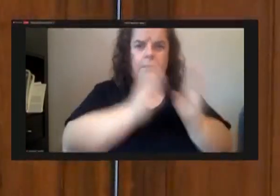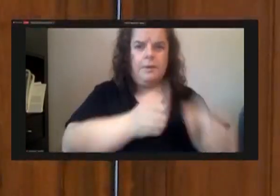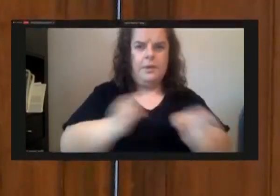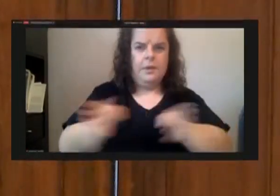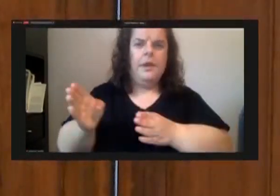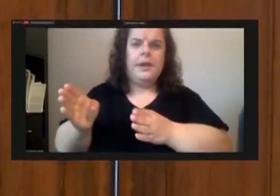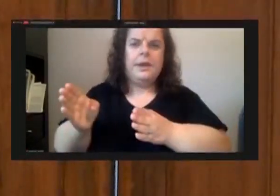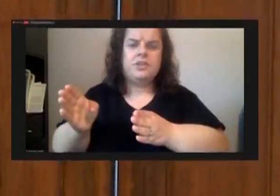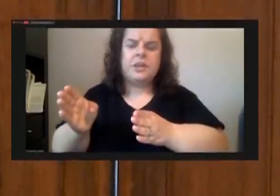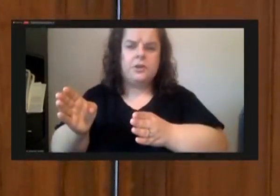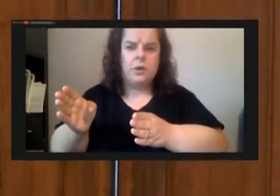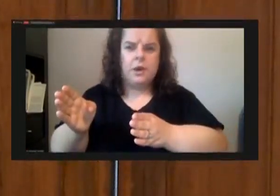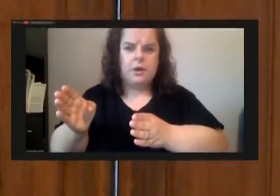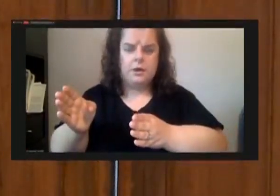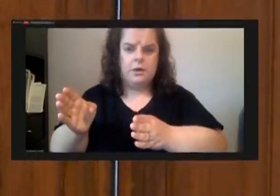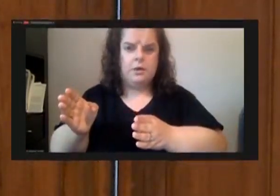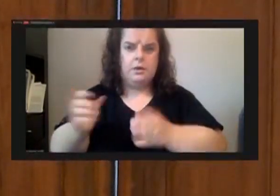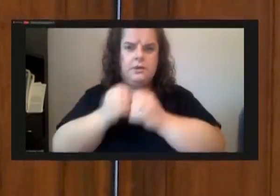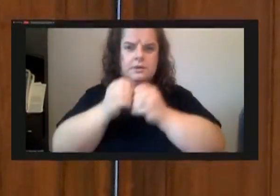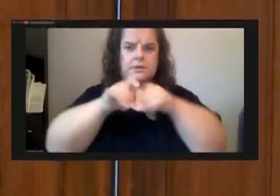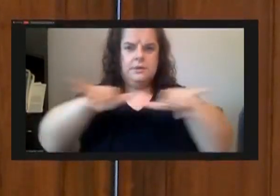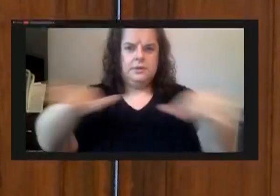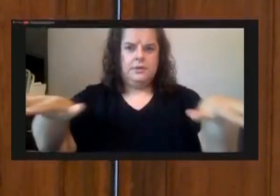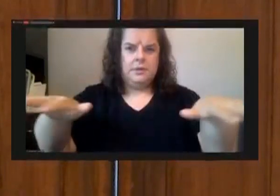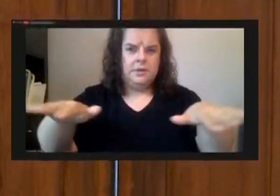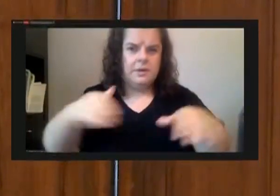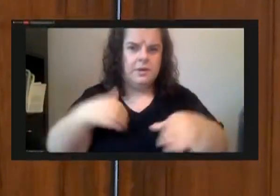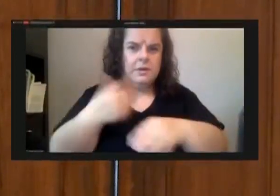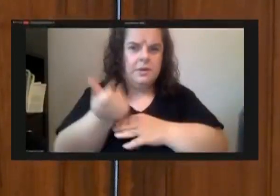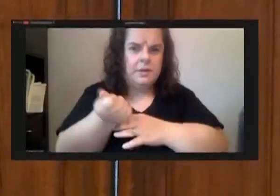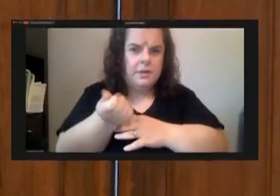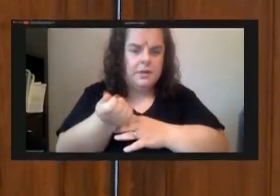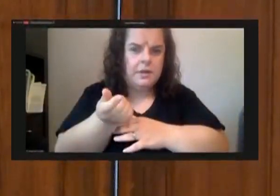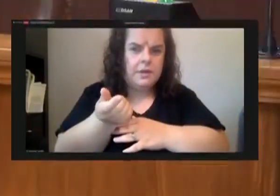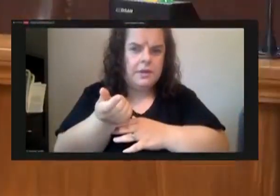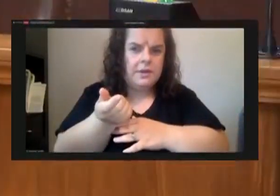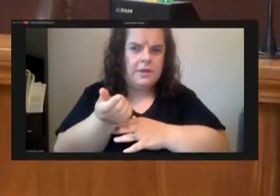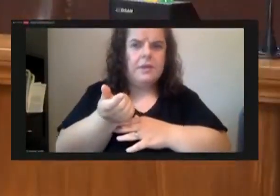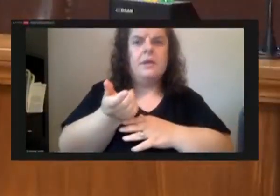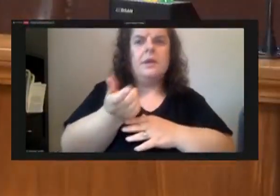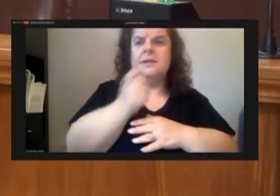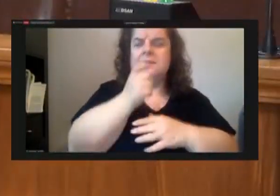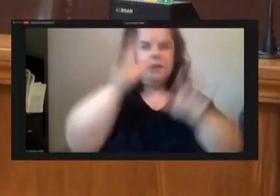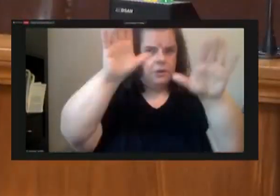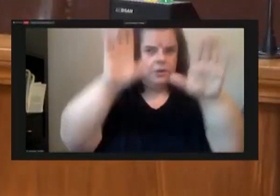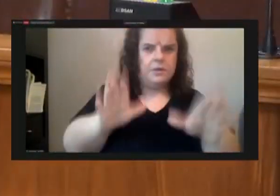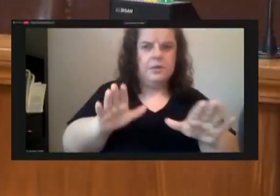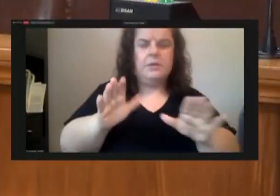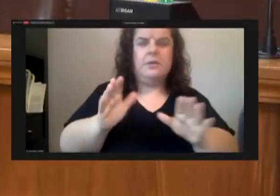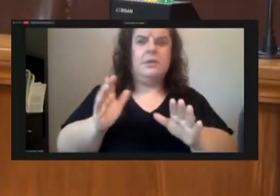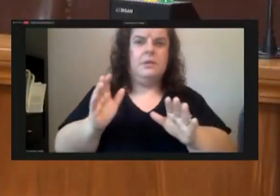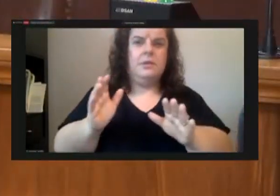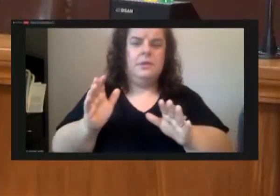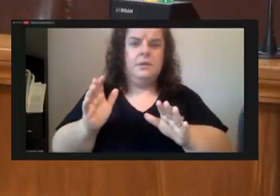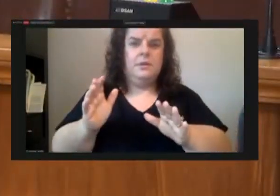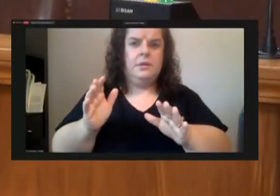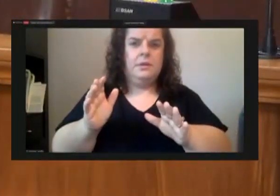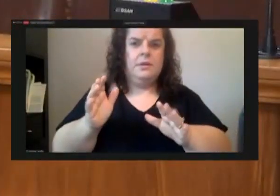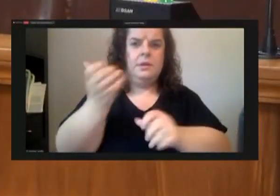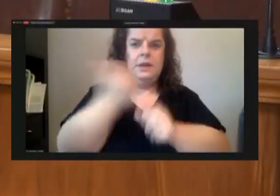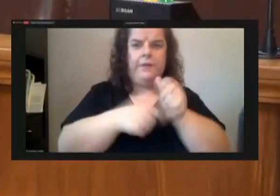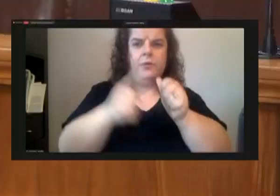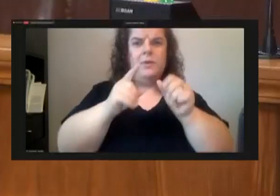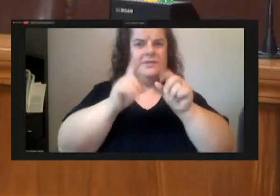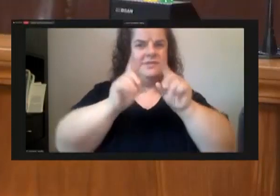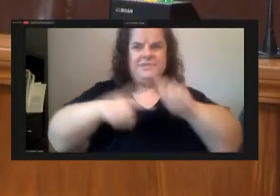little bit in beach view um and it's not it's not it's not great yeah so everybody everybody right now is scattered we're